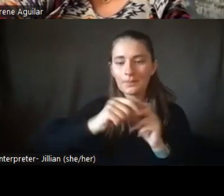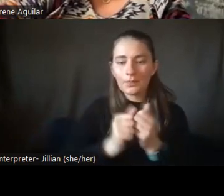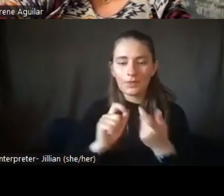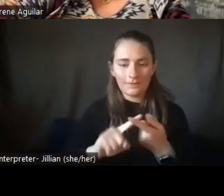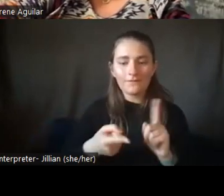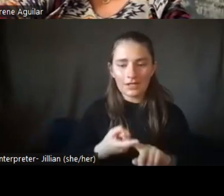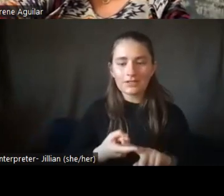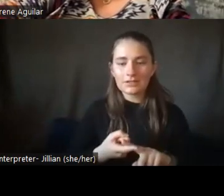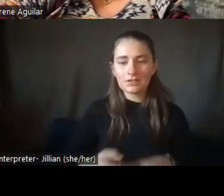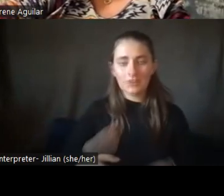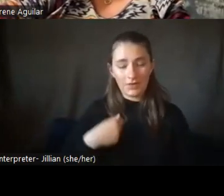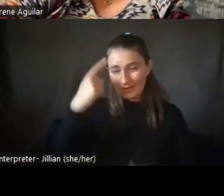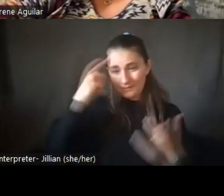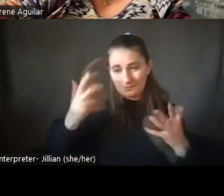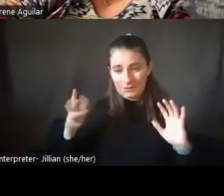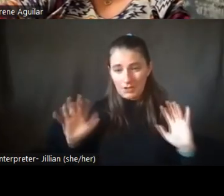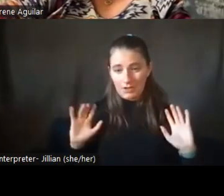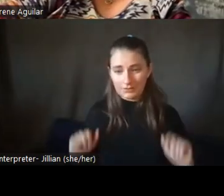have for that.